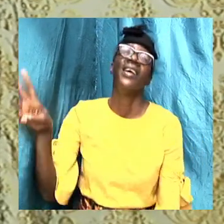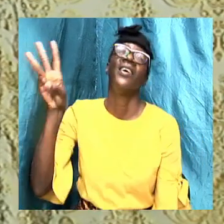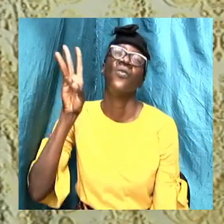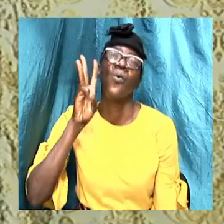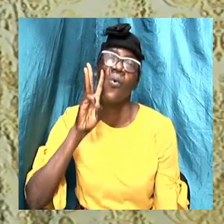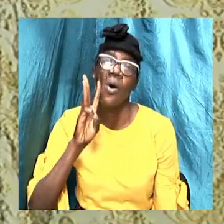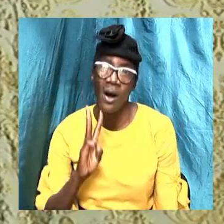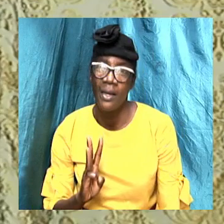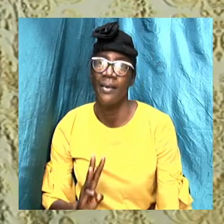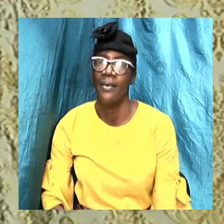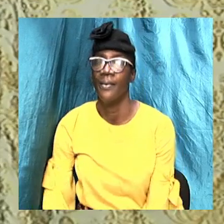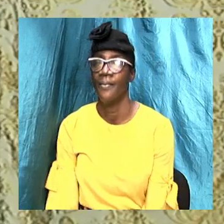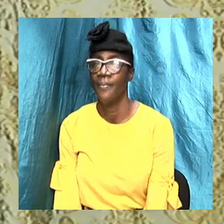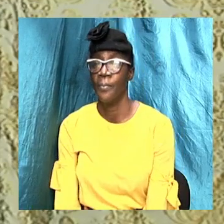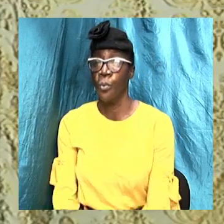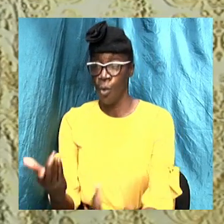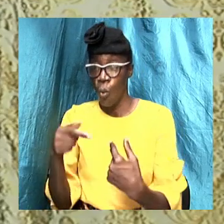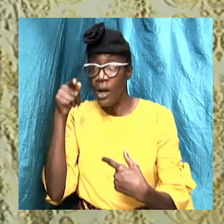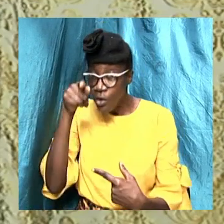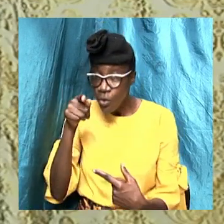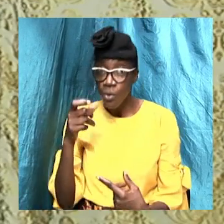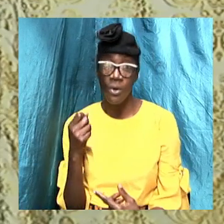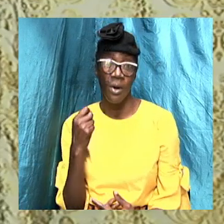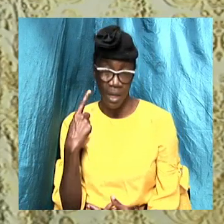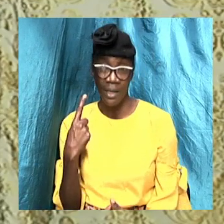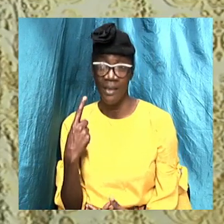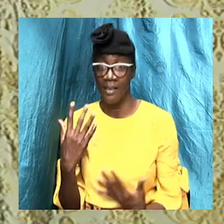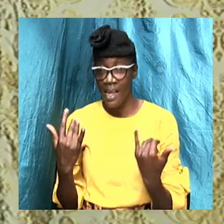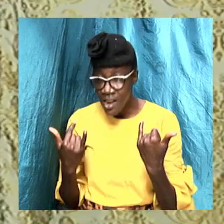I want us to understand that in this day